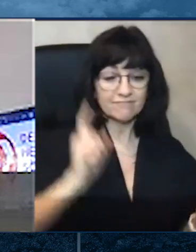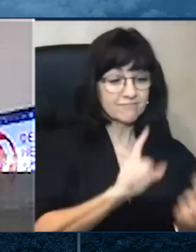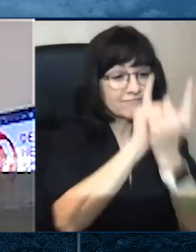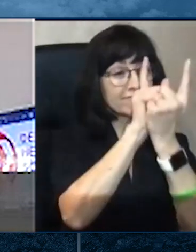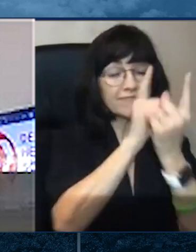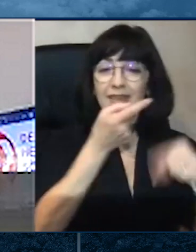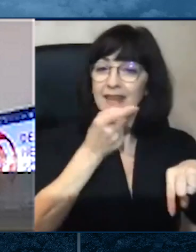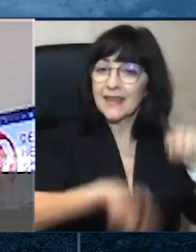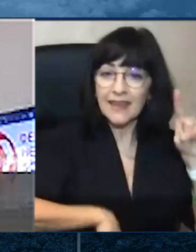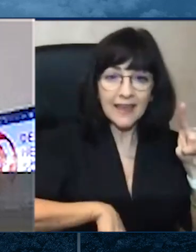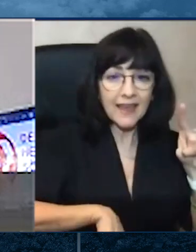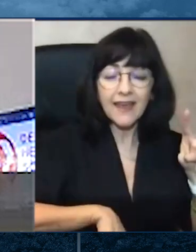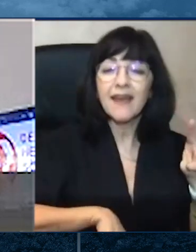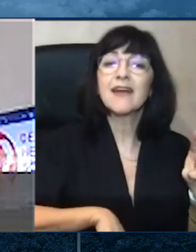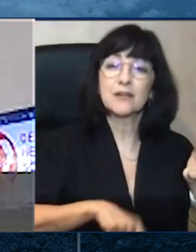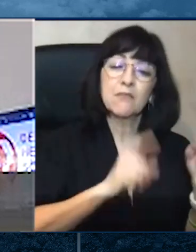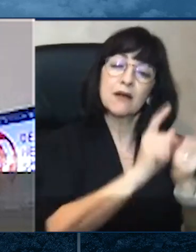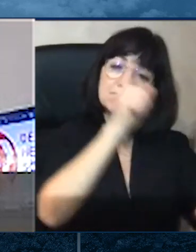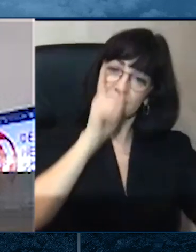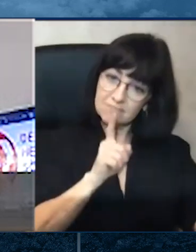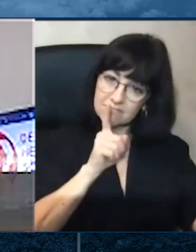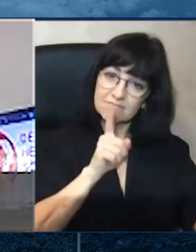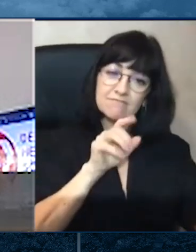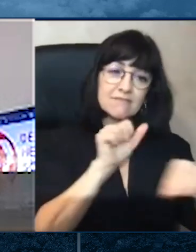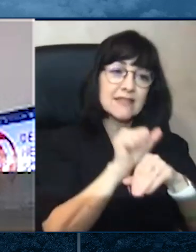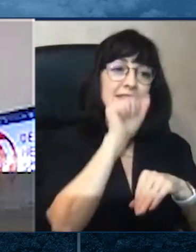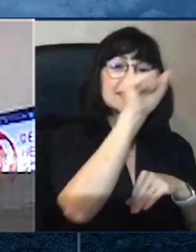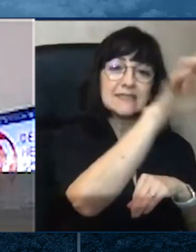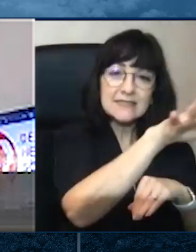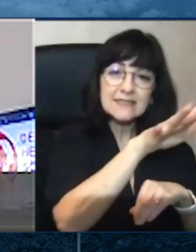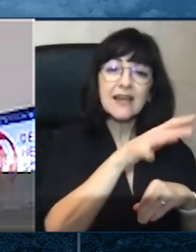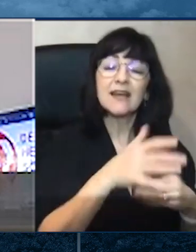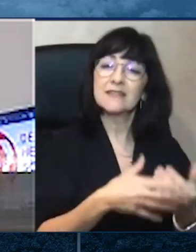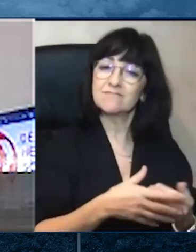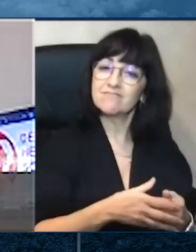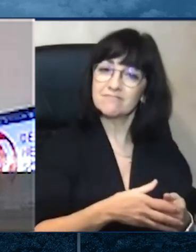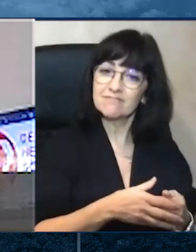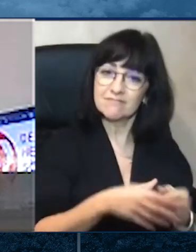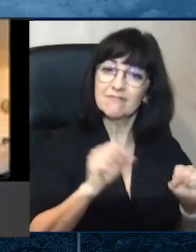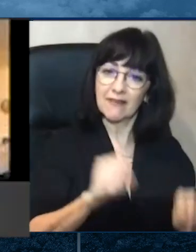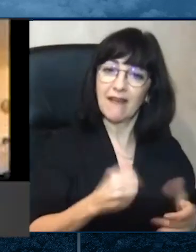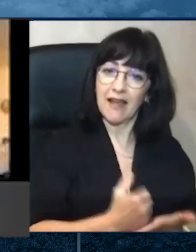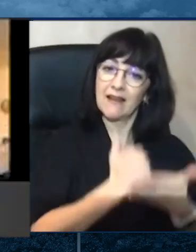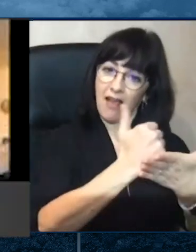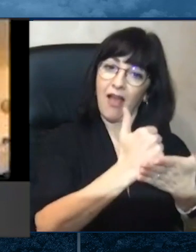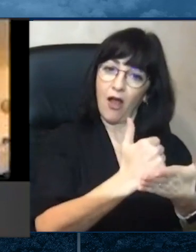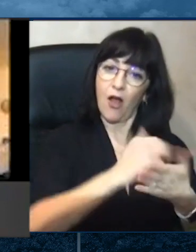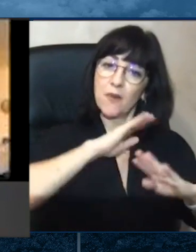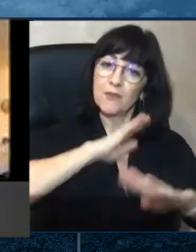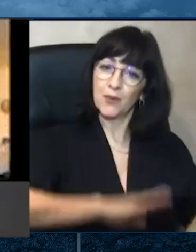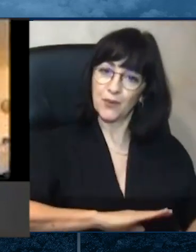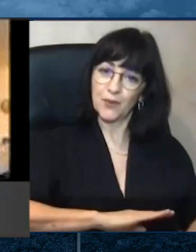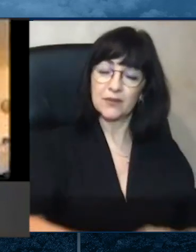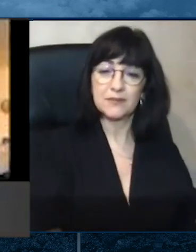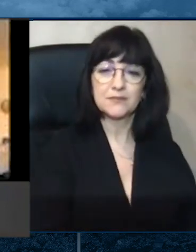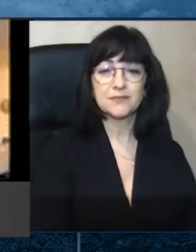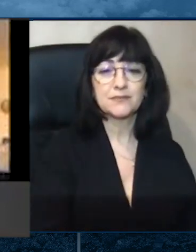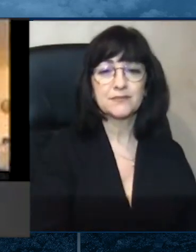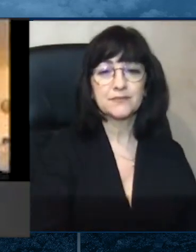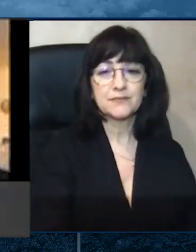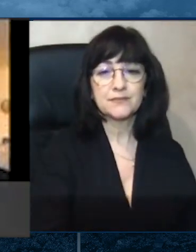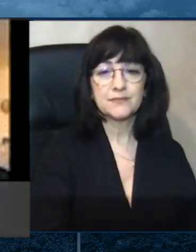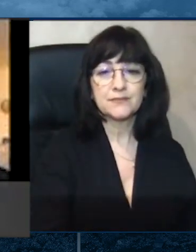you. Would you mind